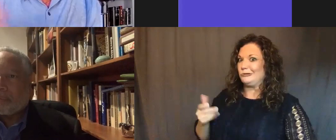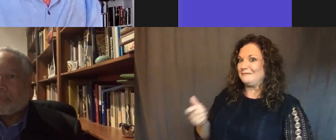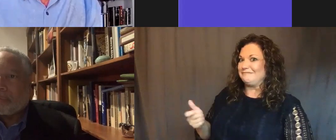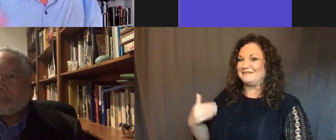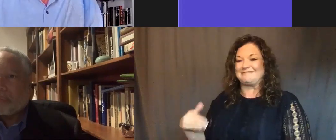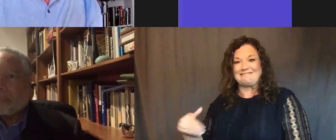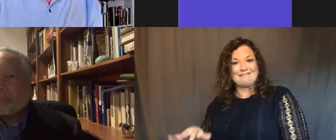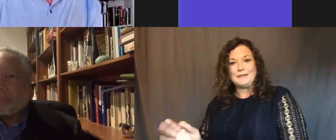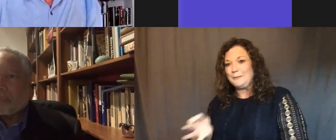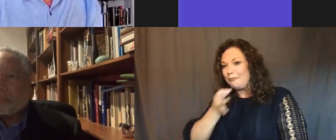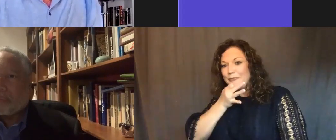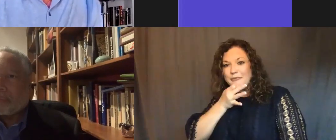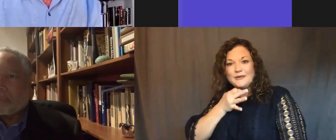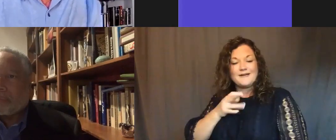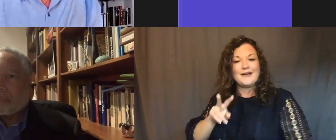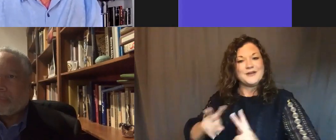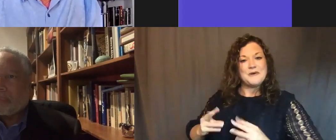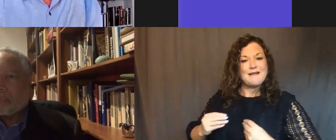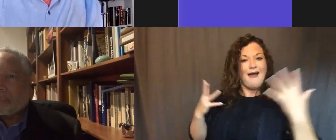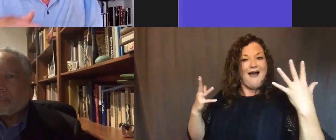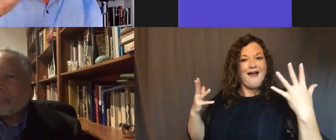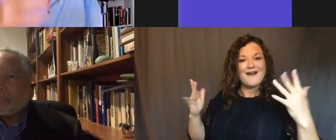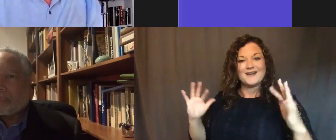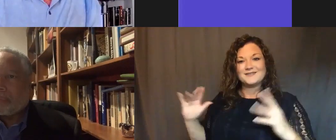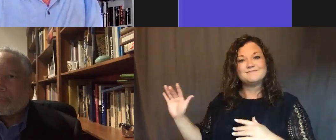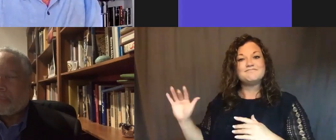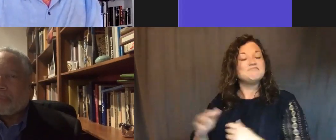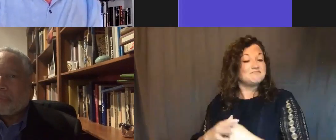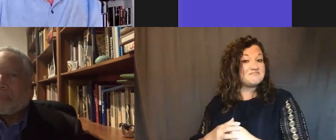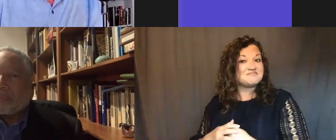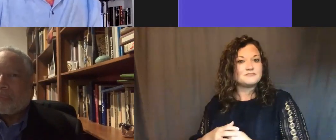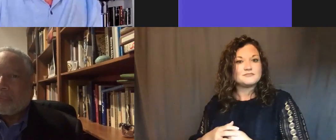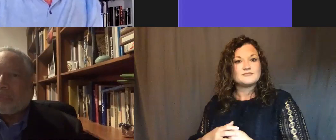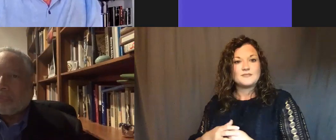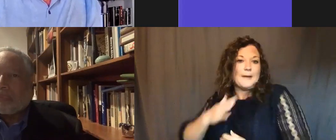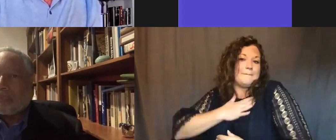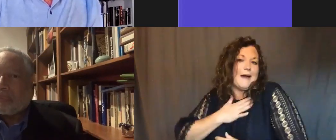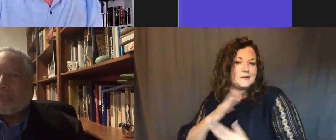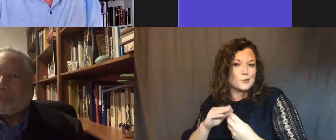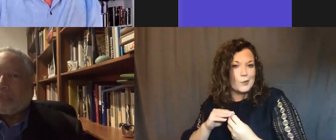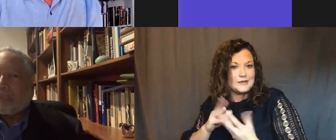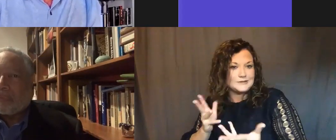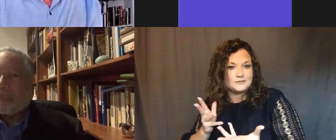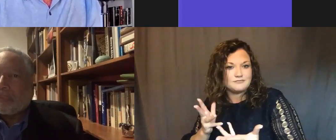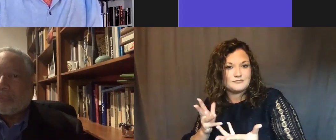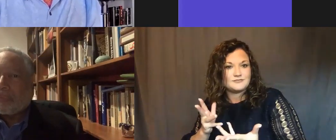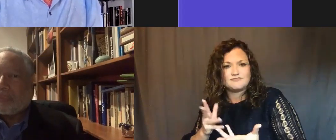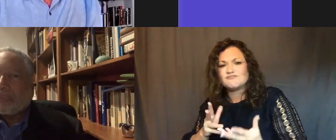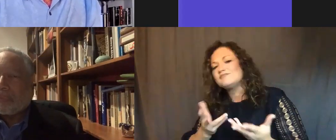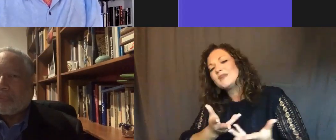very lithe and that sort of thing. Those are some of my stories about John Lewis.